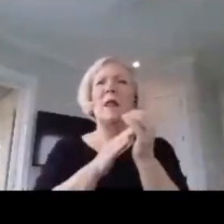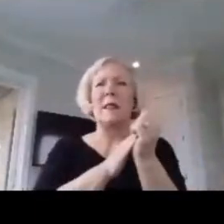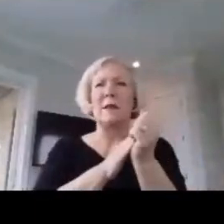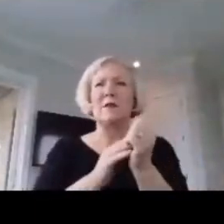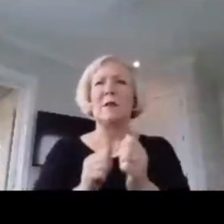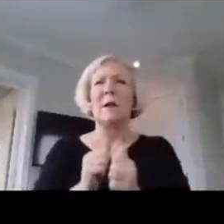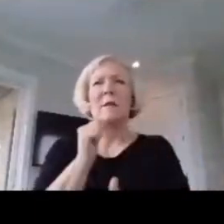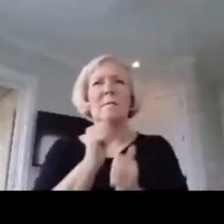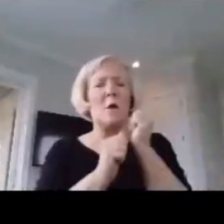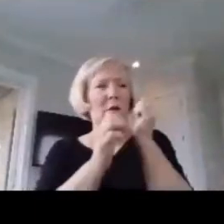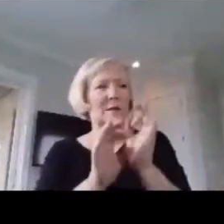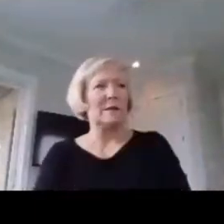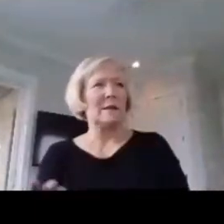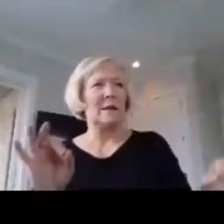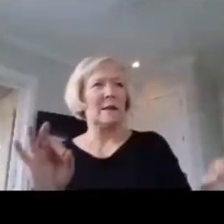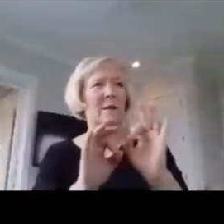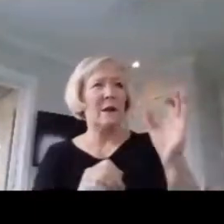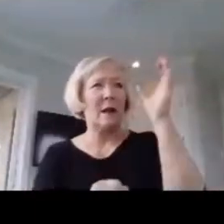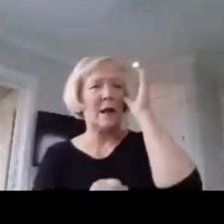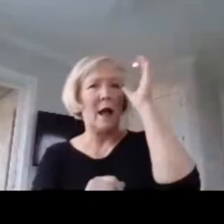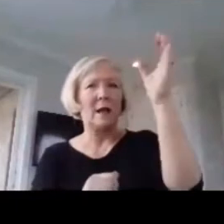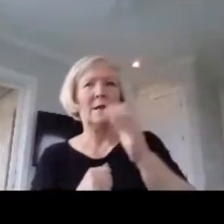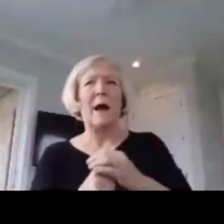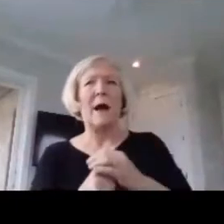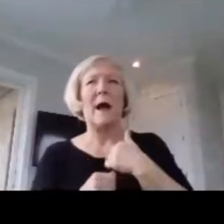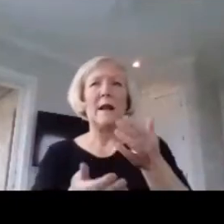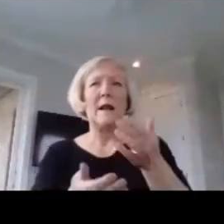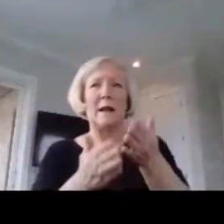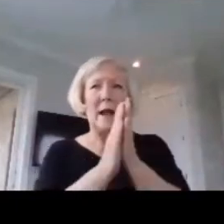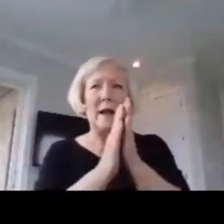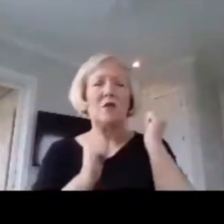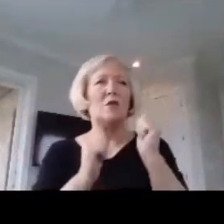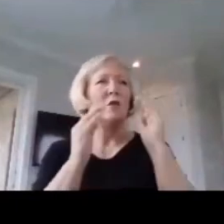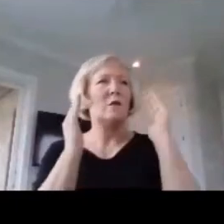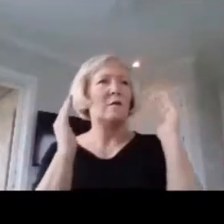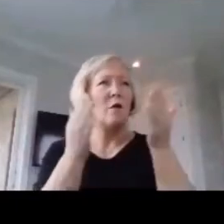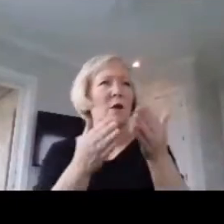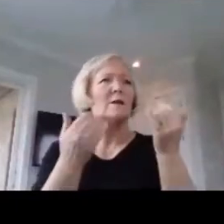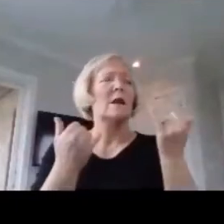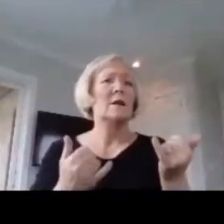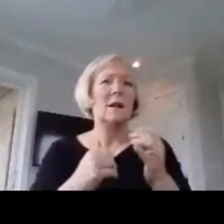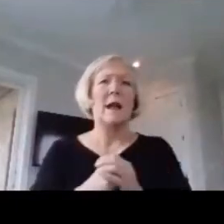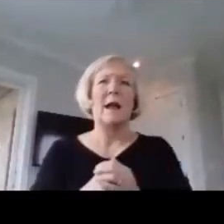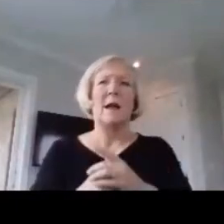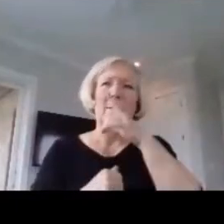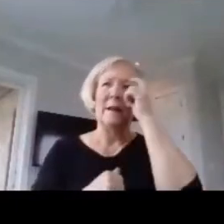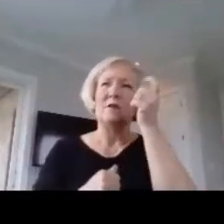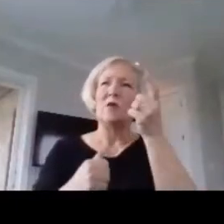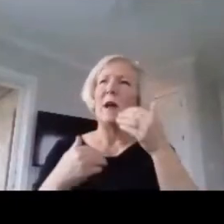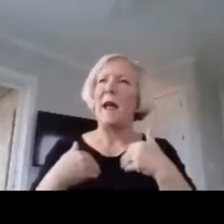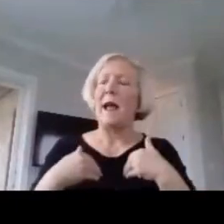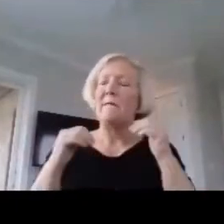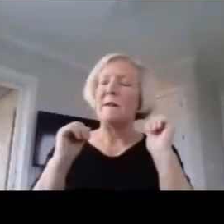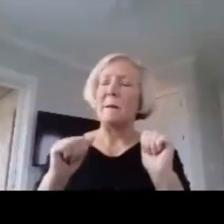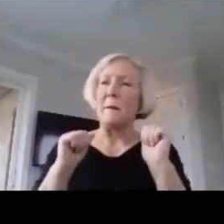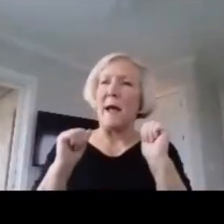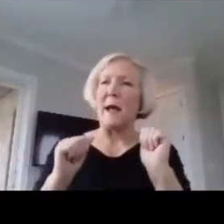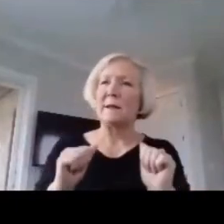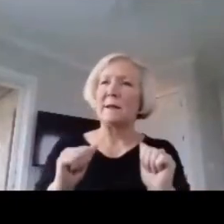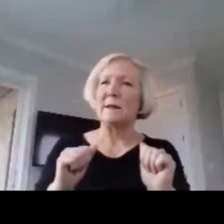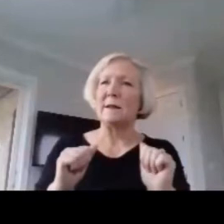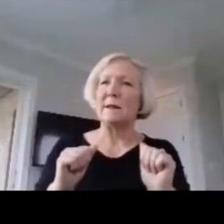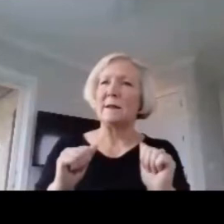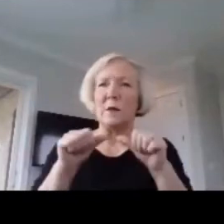significant concept I can ask you to focus on today because you have the capacity to continue